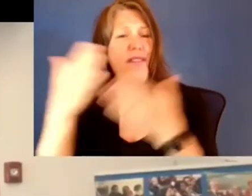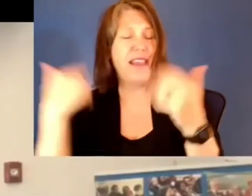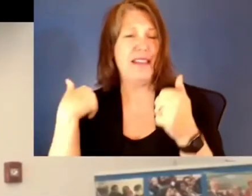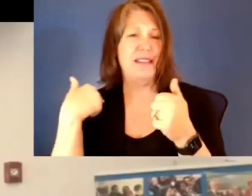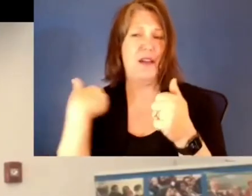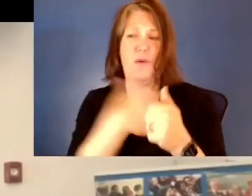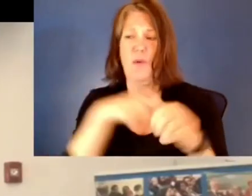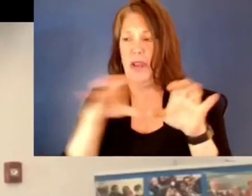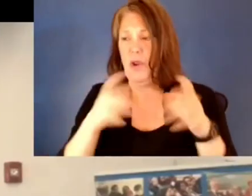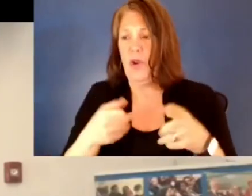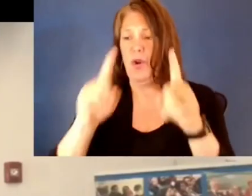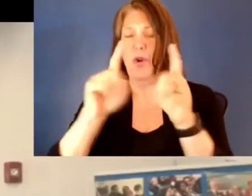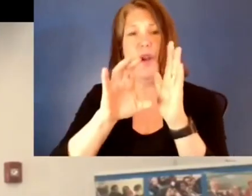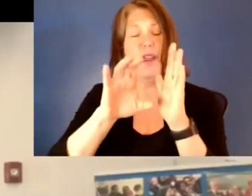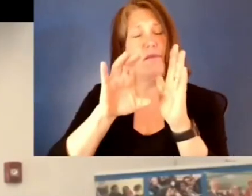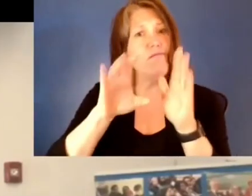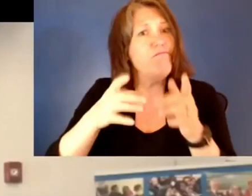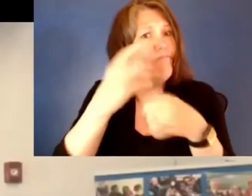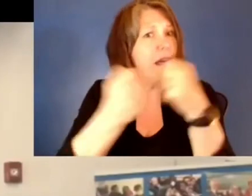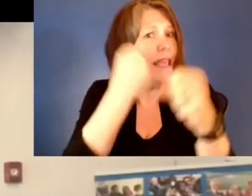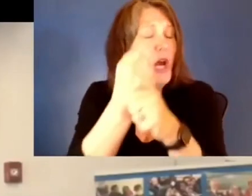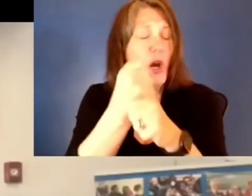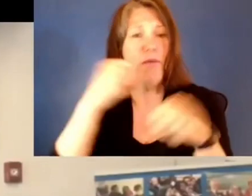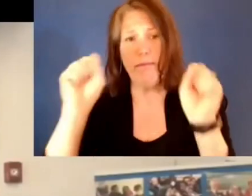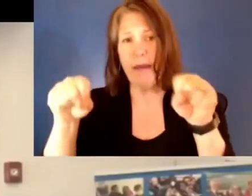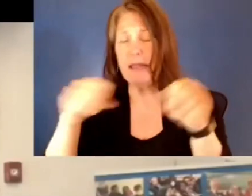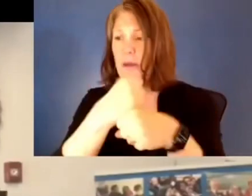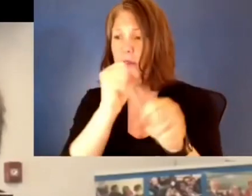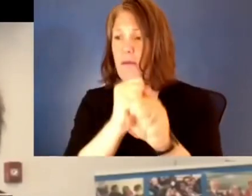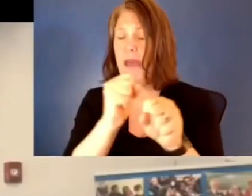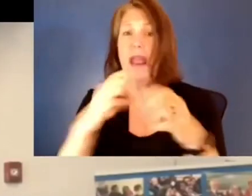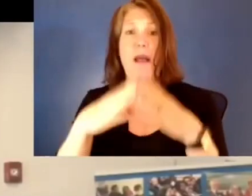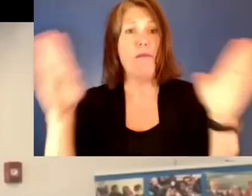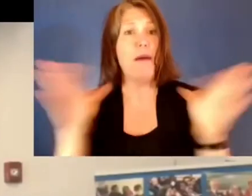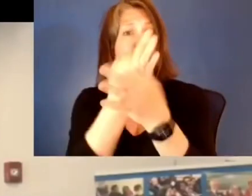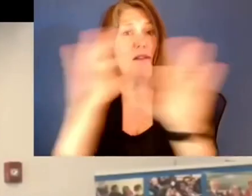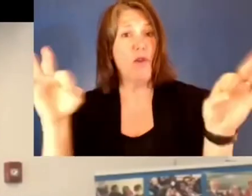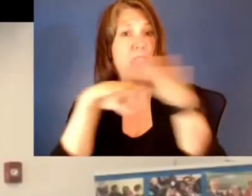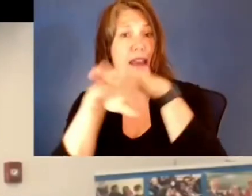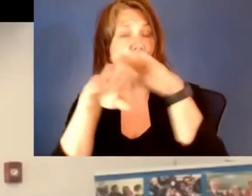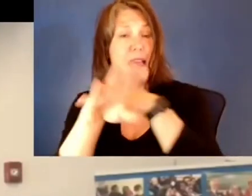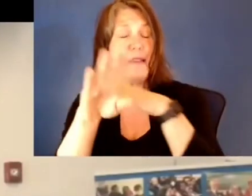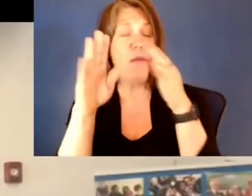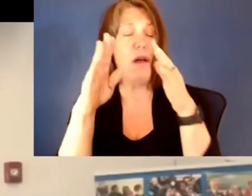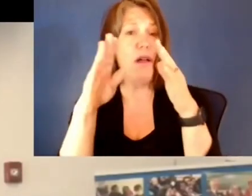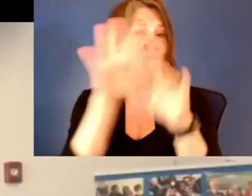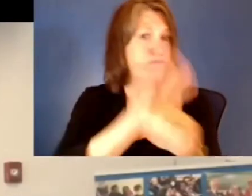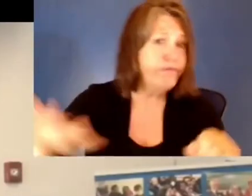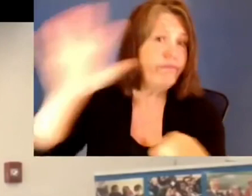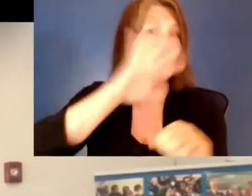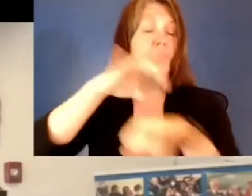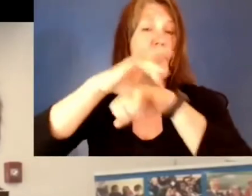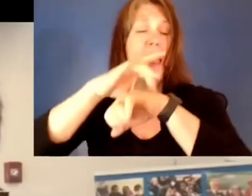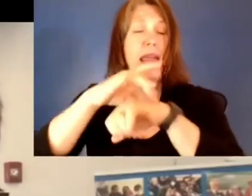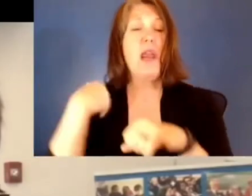possible to be made public, free, and accessible throughout the planet. We've been pushed hard